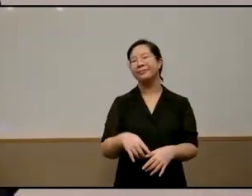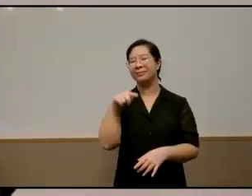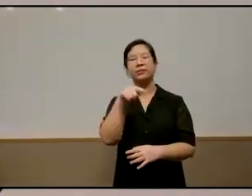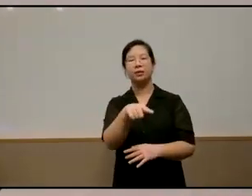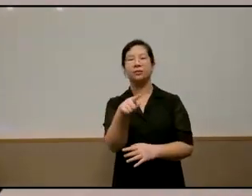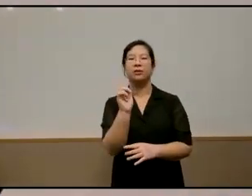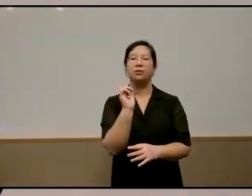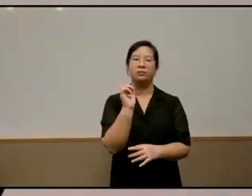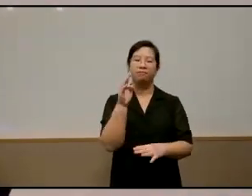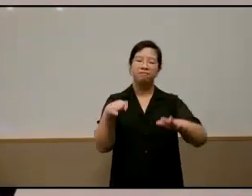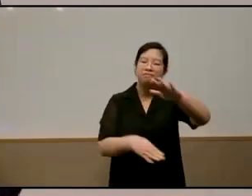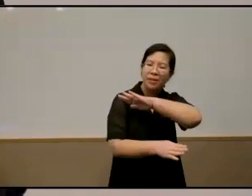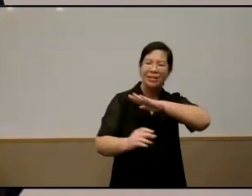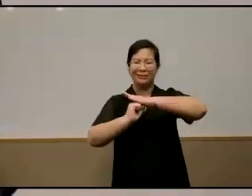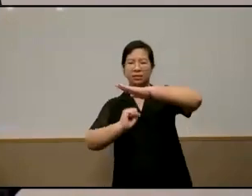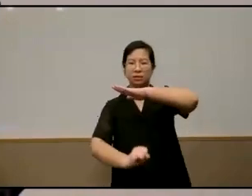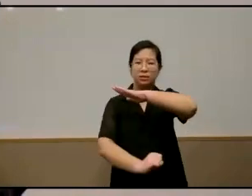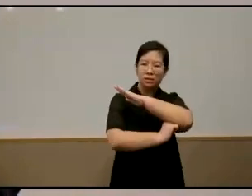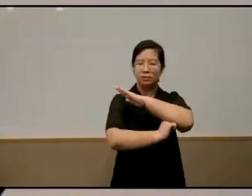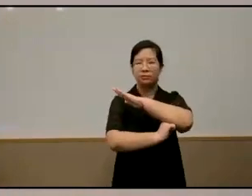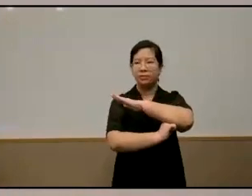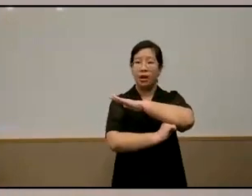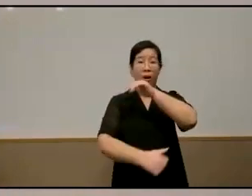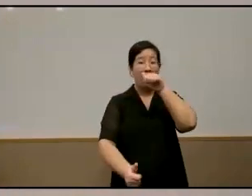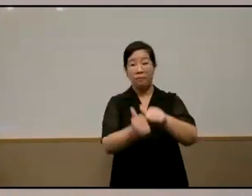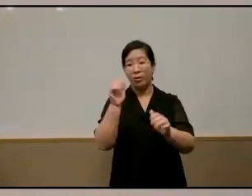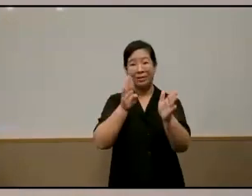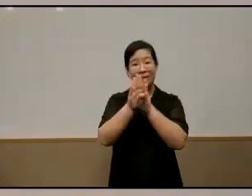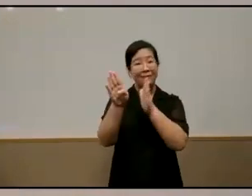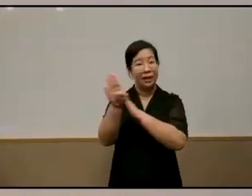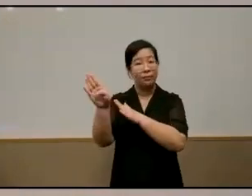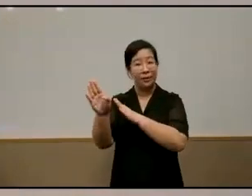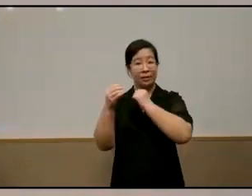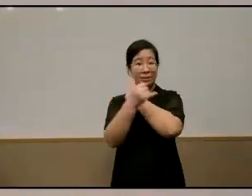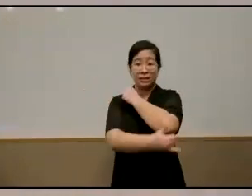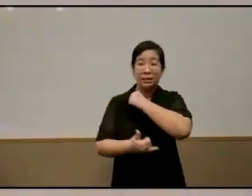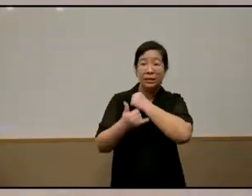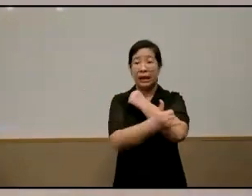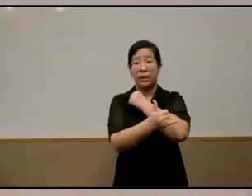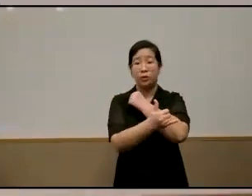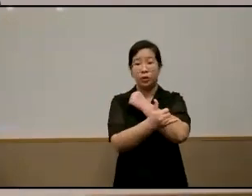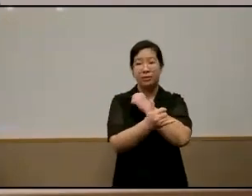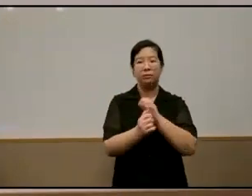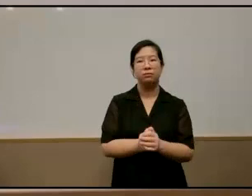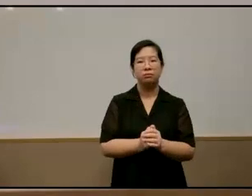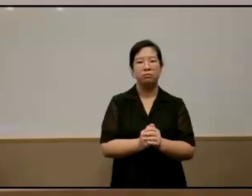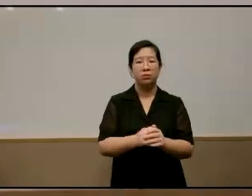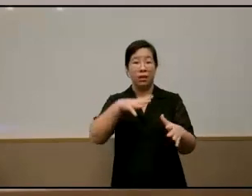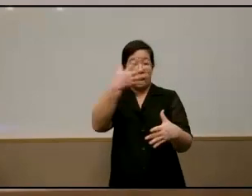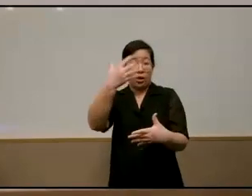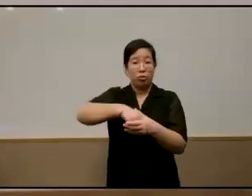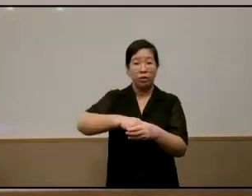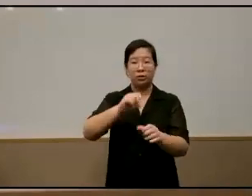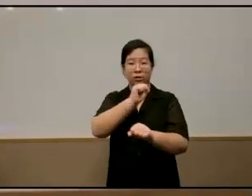one of the most fundamental and in most developing systems systems or develop and developing systems including in